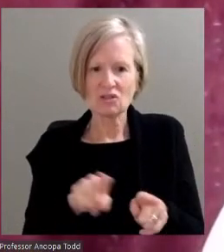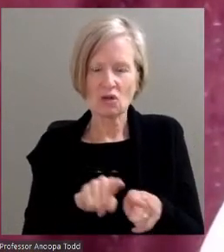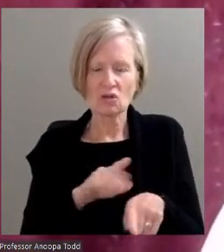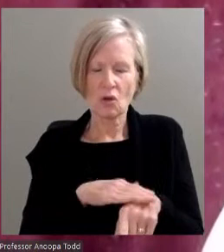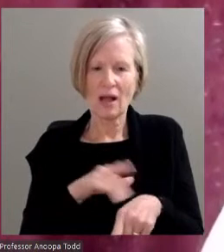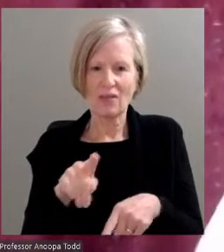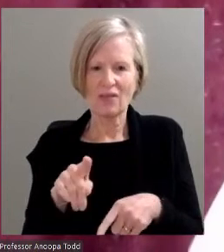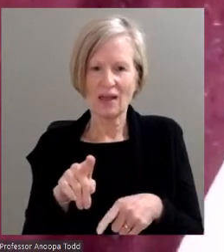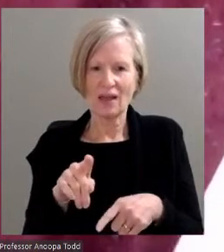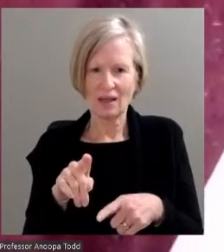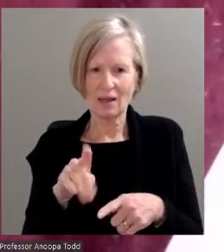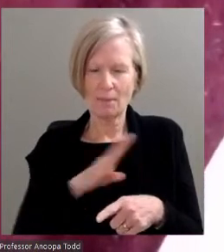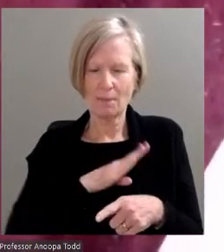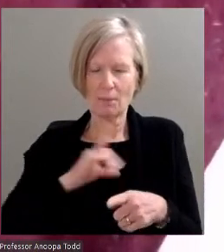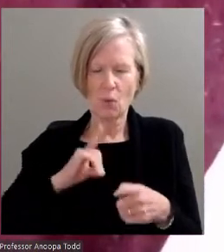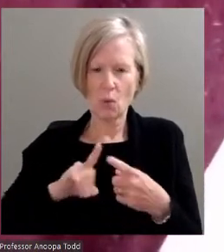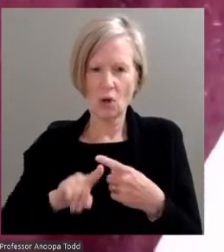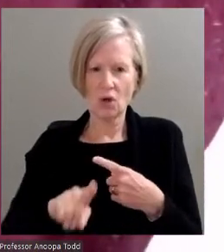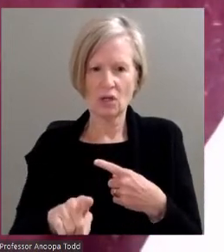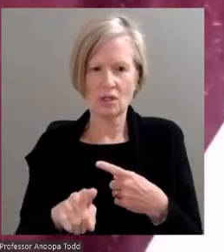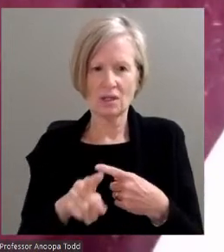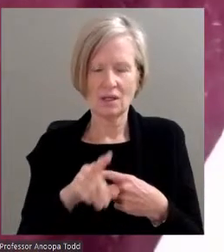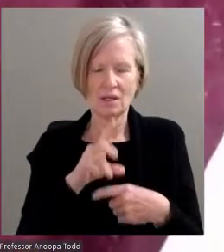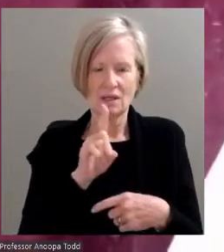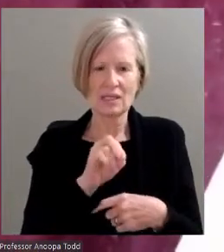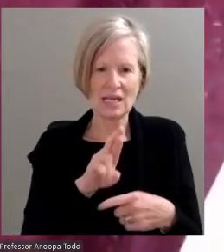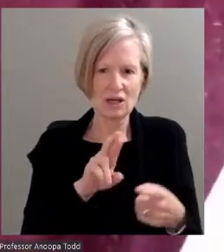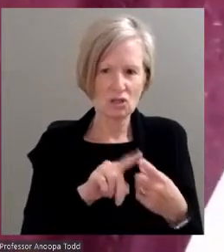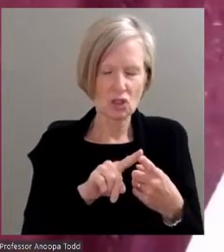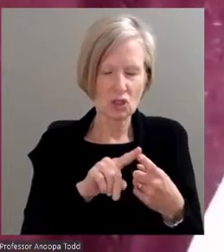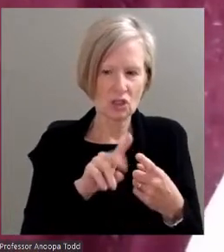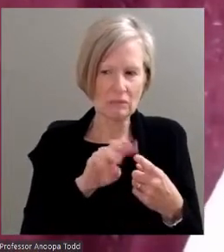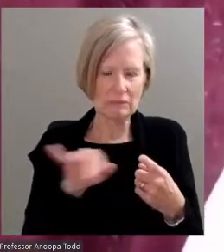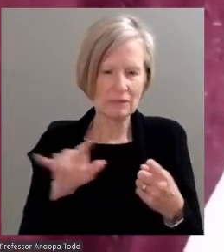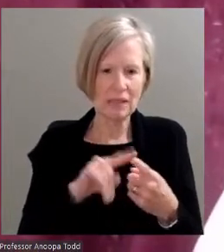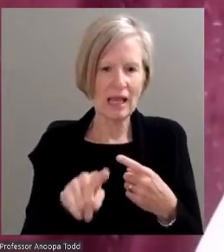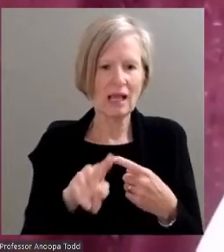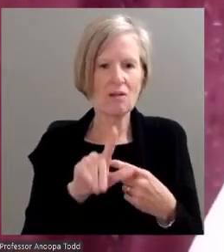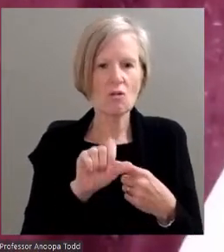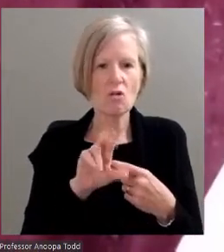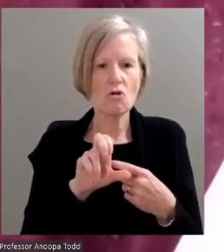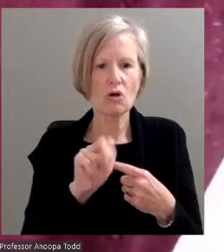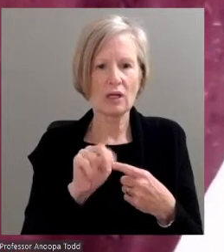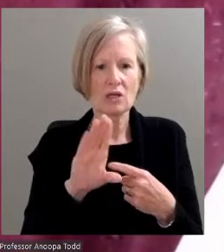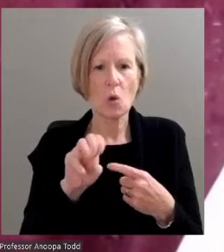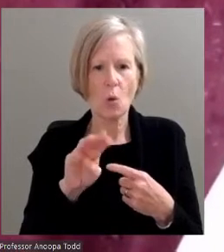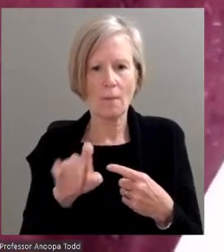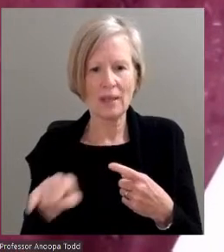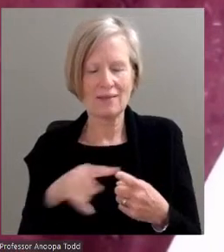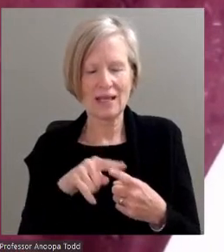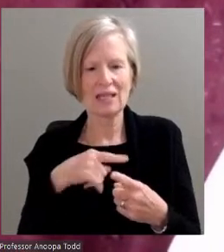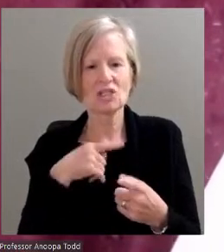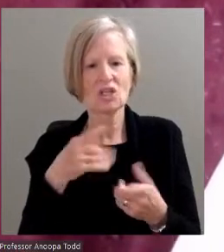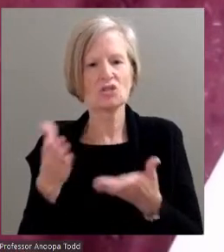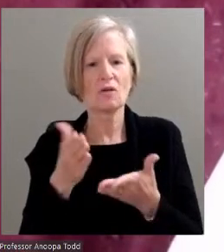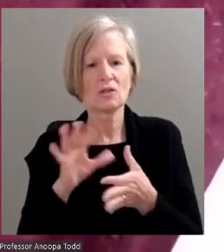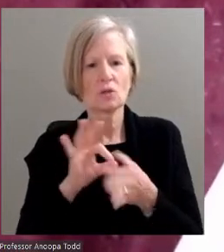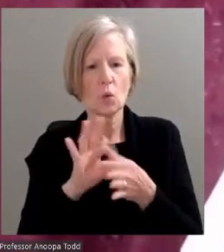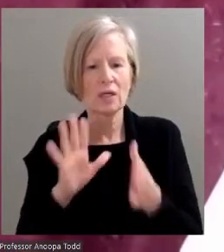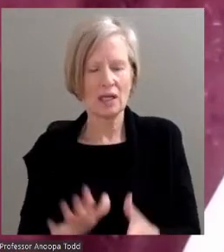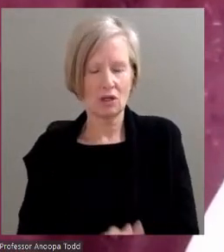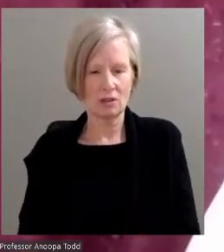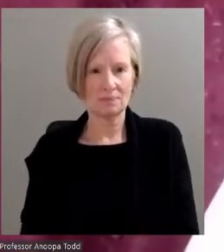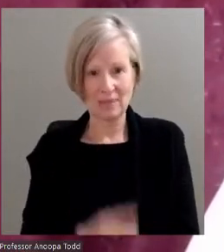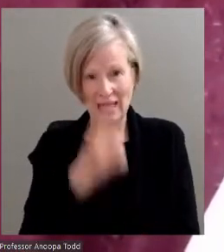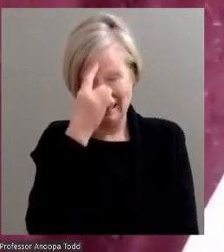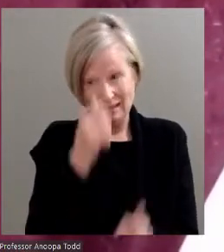Association Board. Dr. Nealon Purim. And also Lauren Comey, who's an audience development and guest service coordinator. I think the most